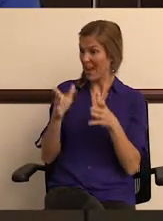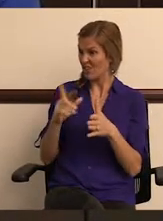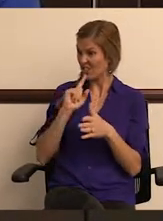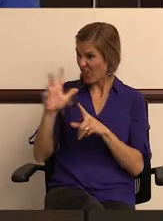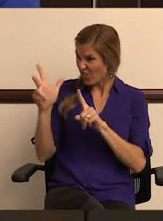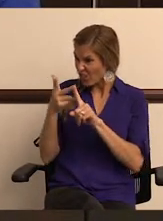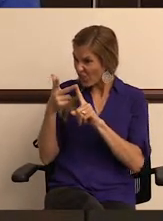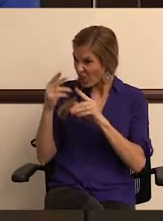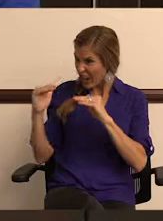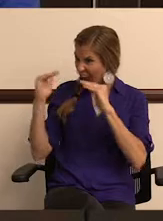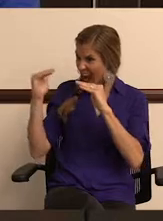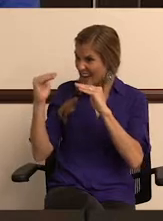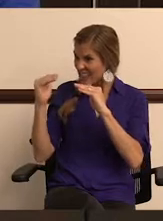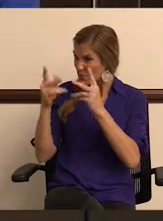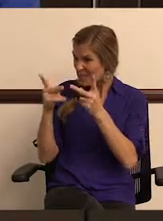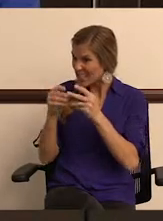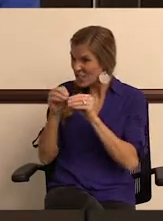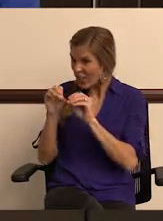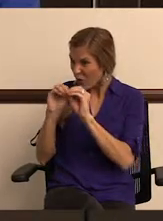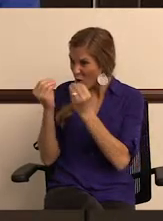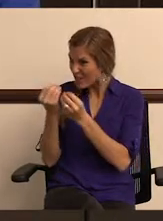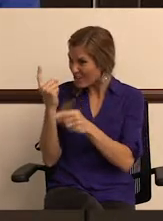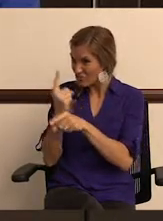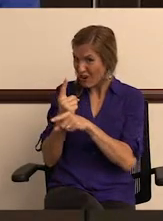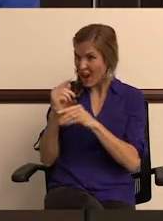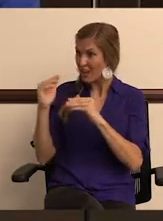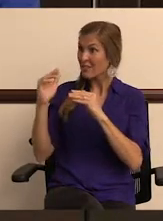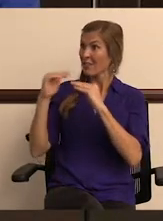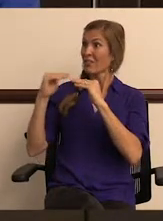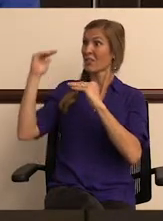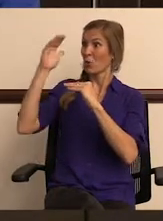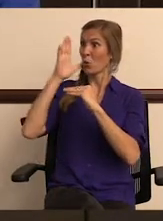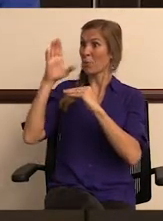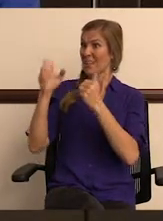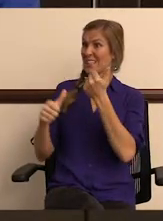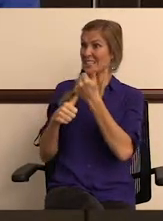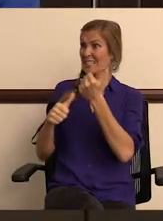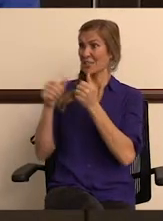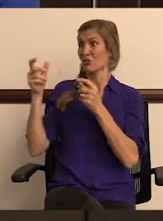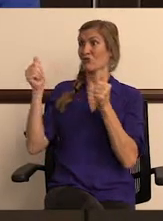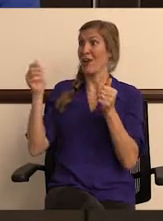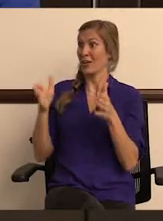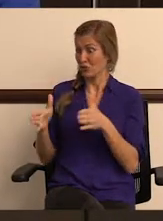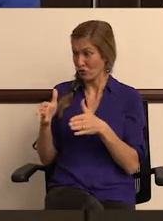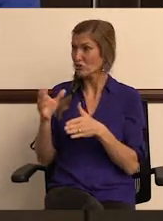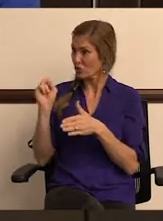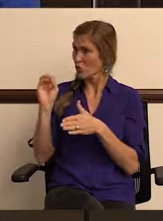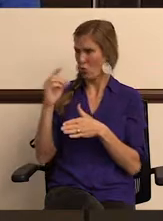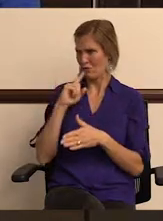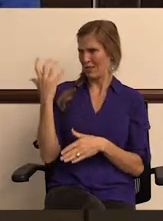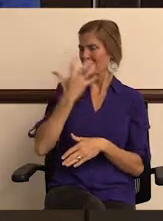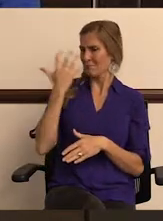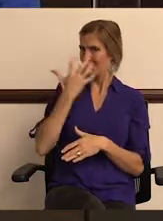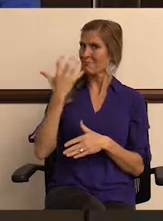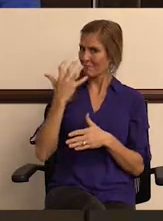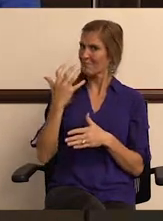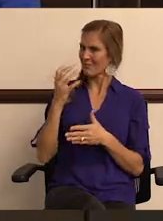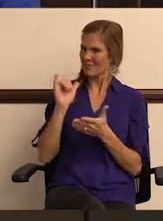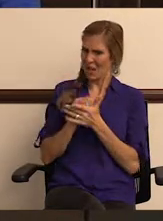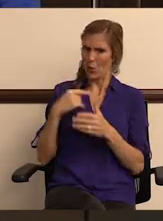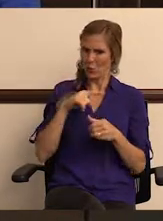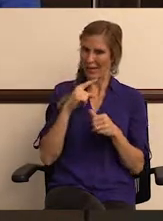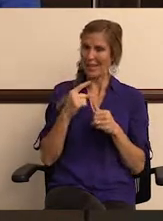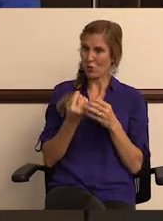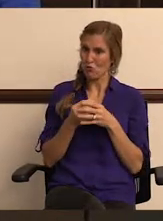Manager is the third highest position in the organization. I mean, the next evolution would be Assistant Public Works Director. So it's